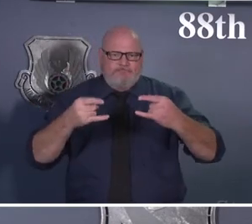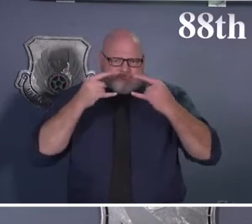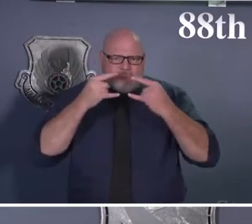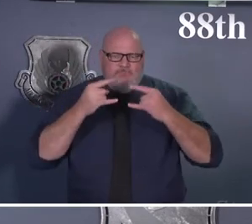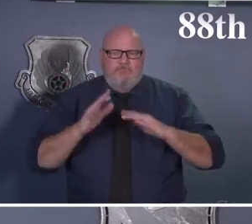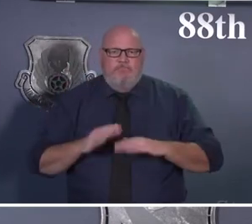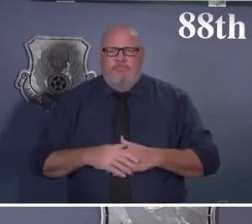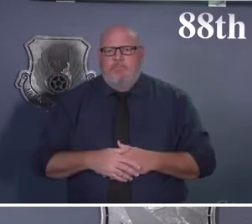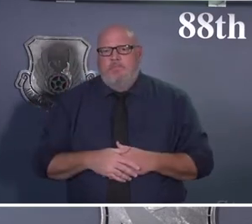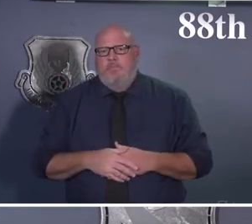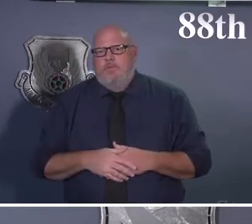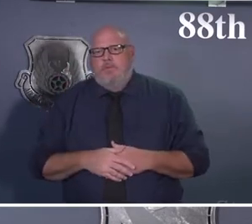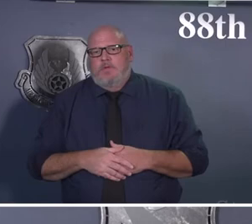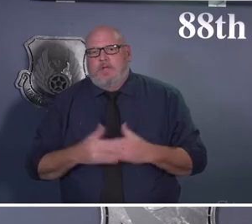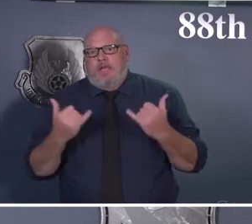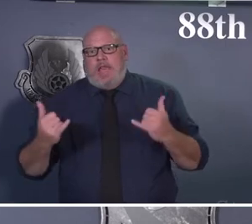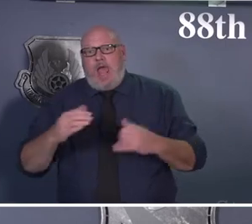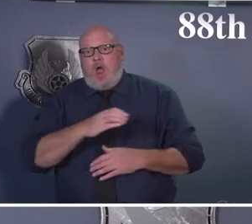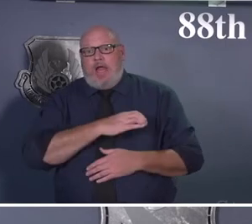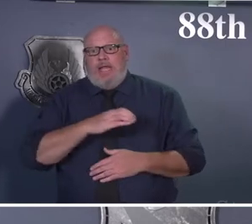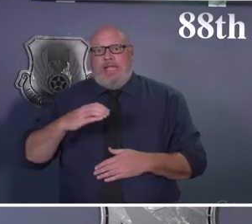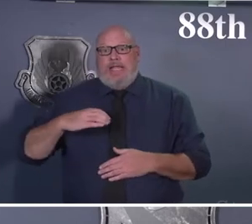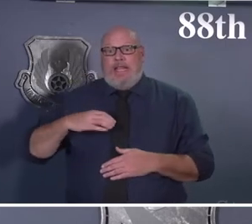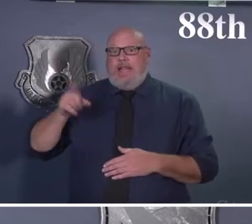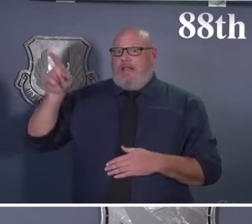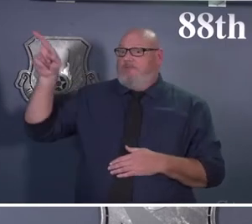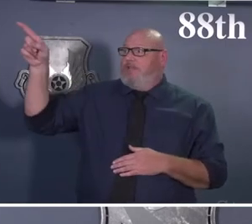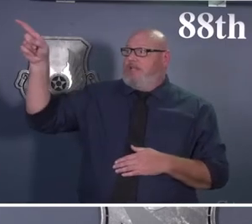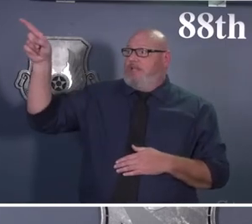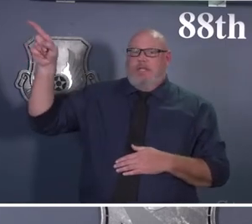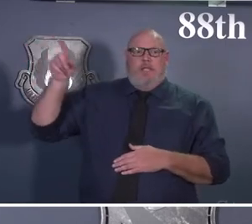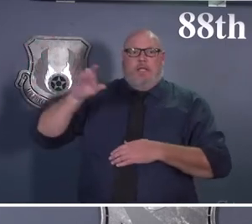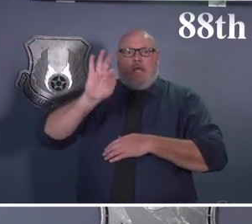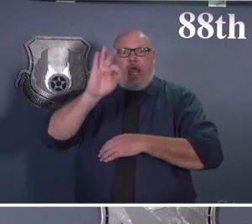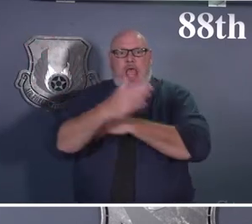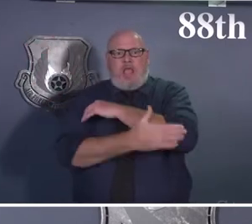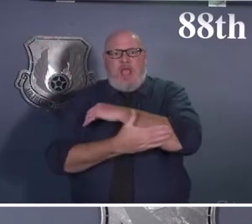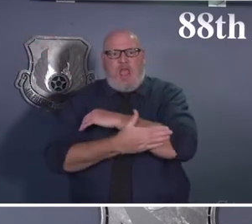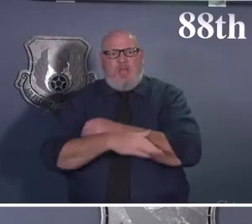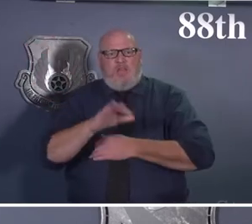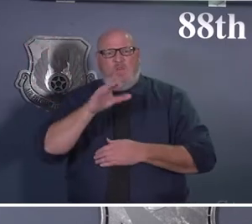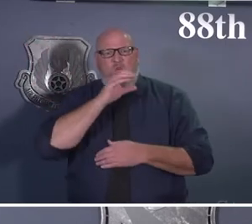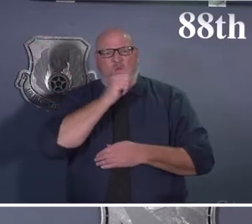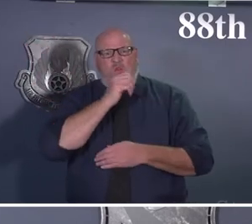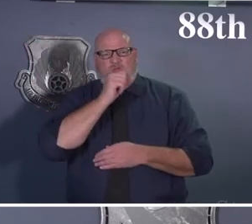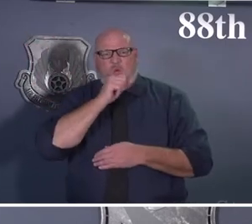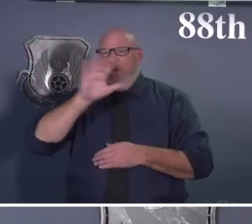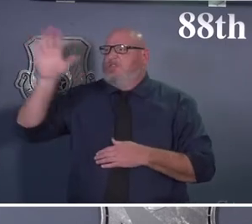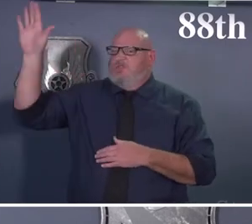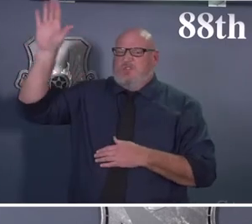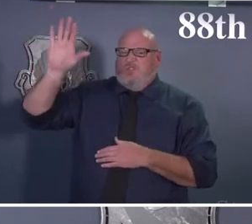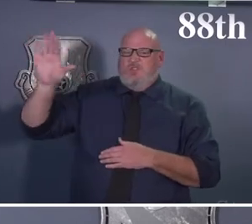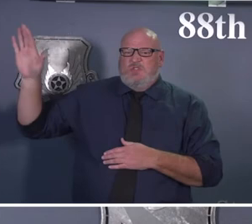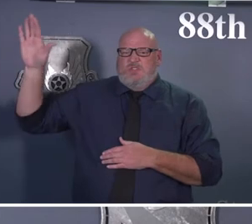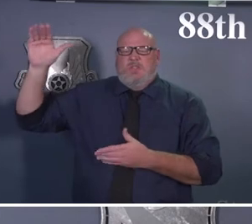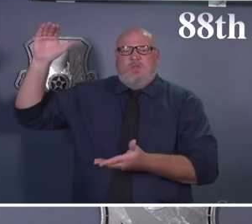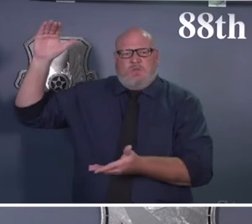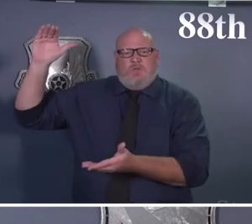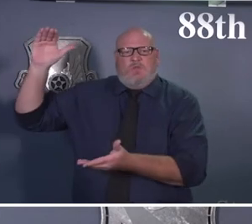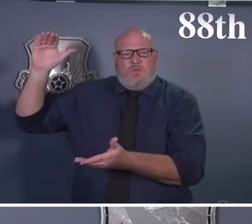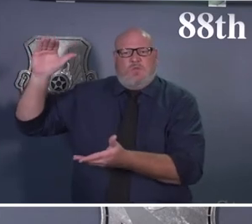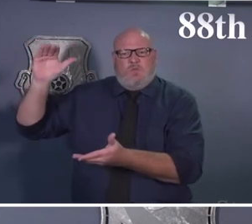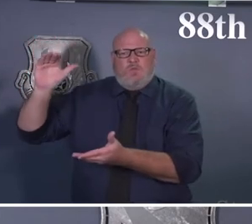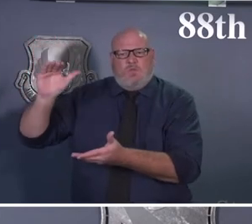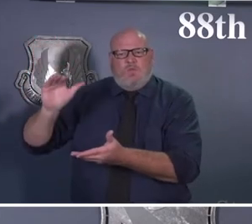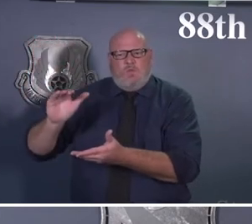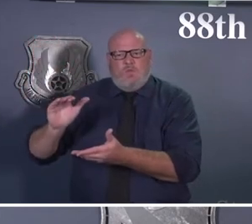area, there are nine counties up that way that are orange. So they're starting to progress down through the color scheme. And we typically lag about a week or